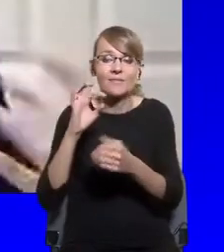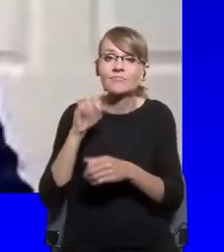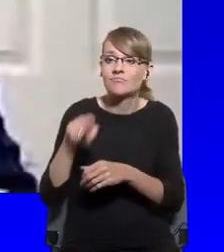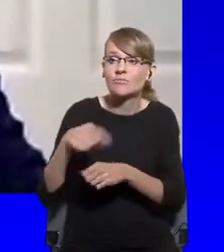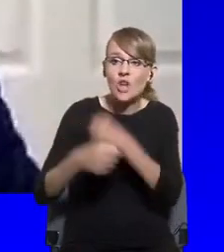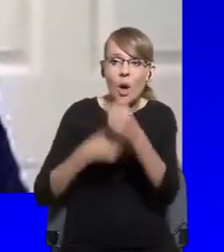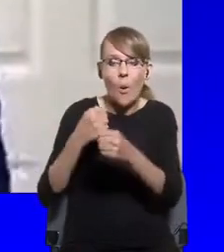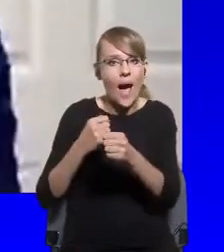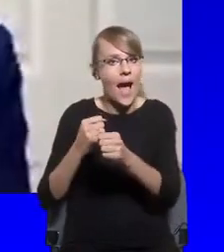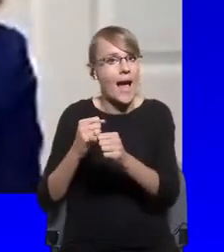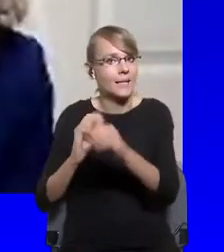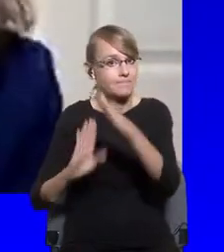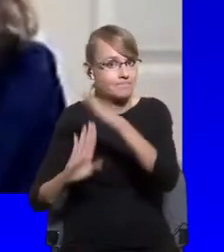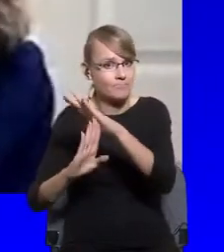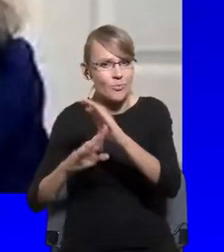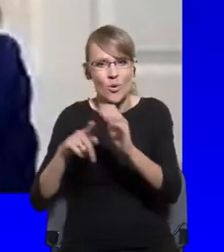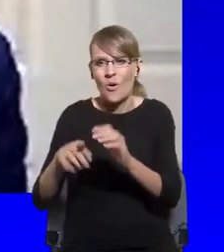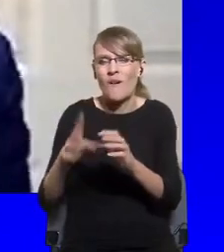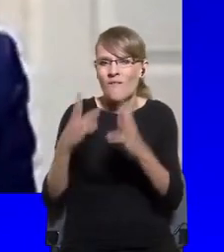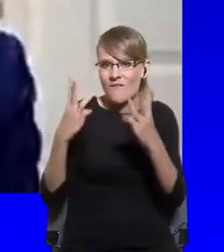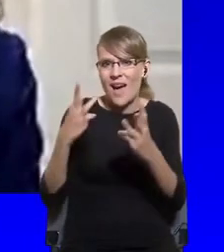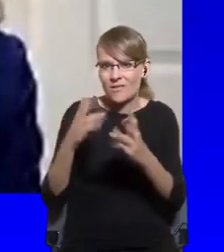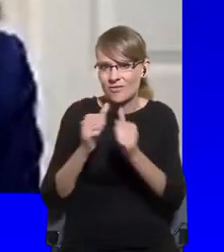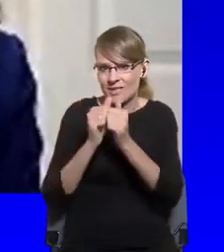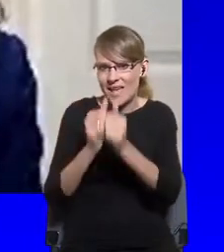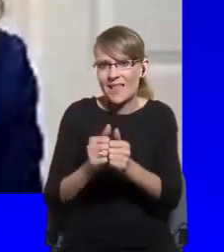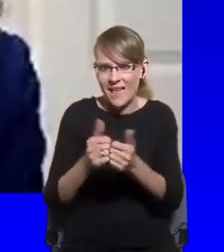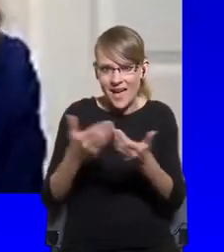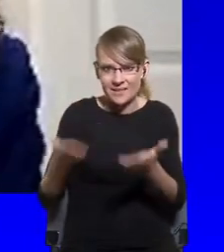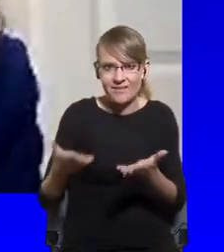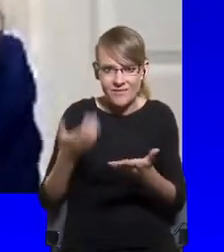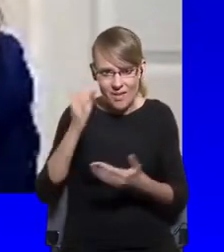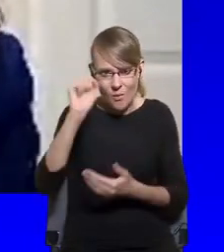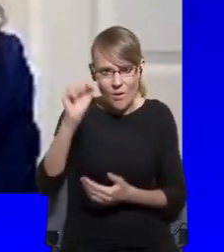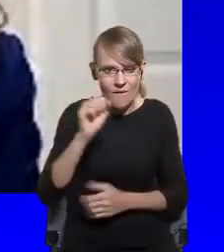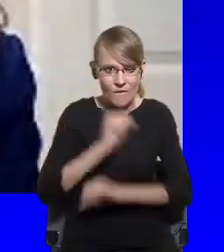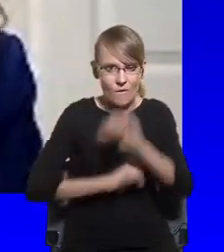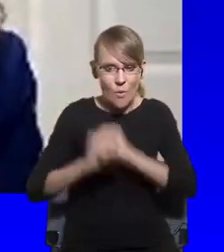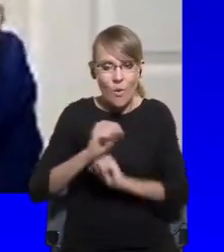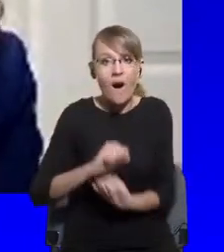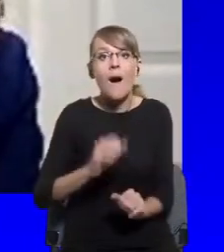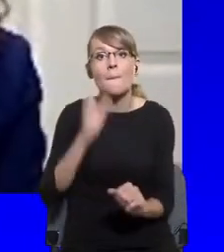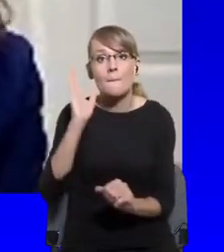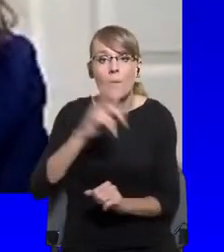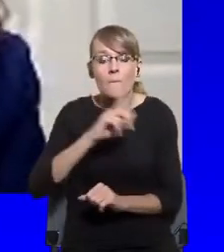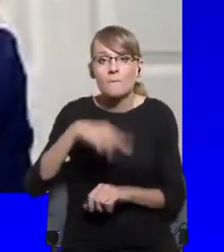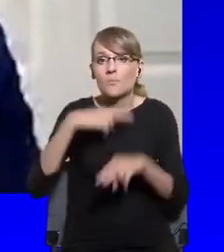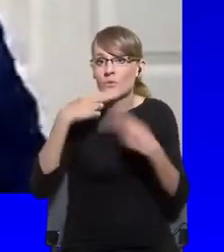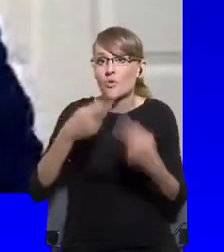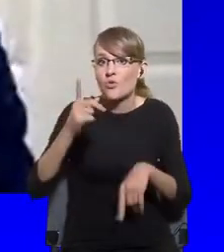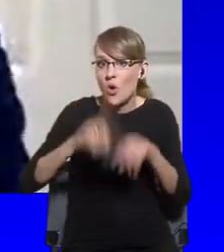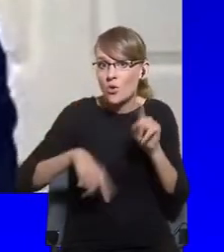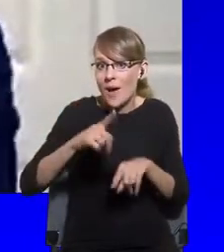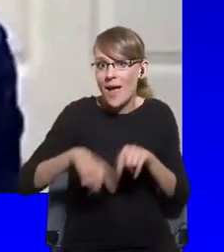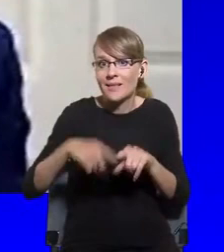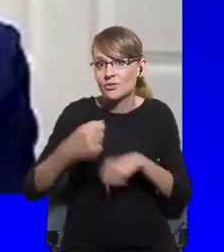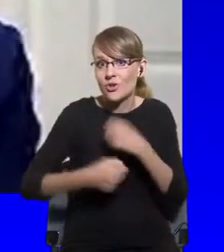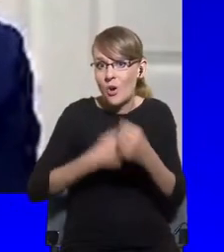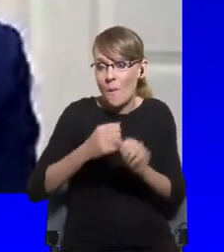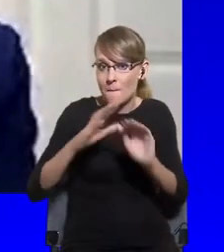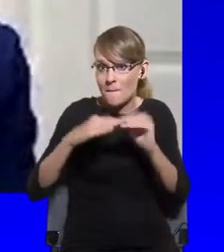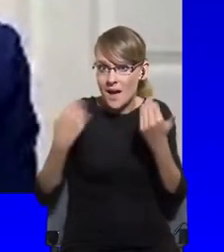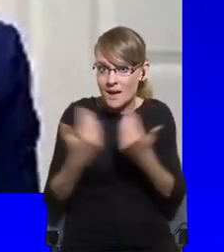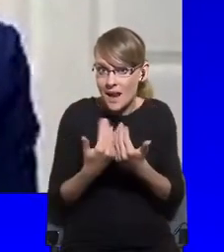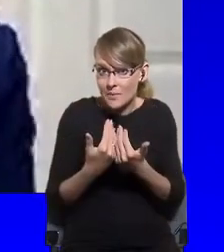will just return to the normal functioning of parliament, or whether we are heading towards a new